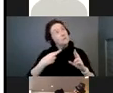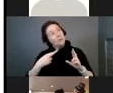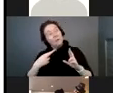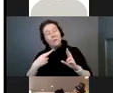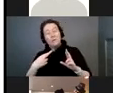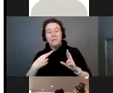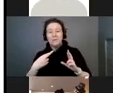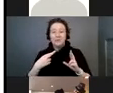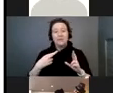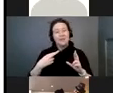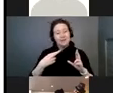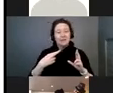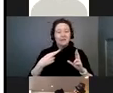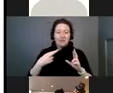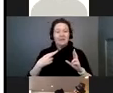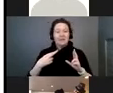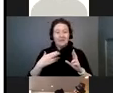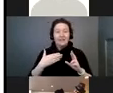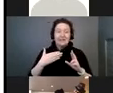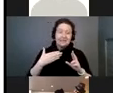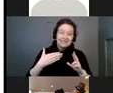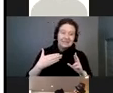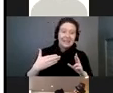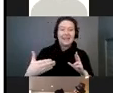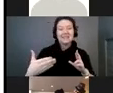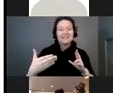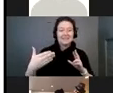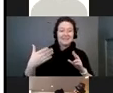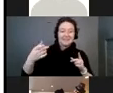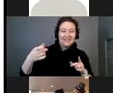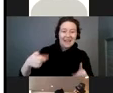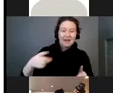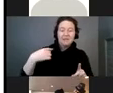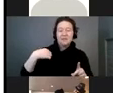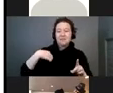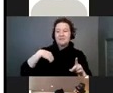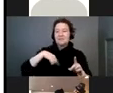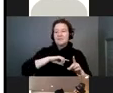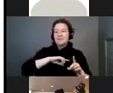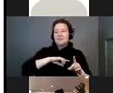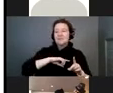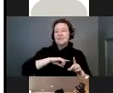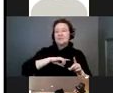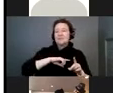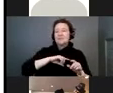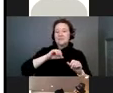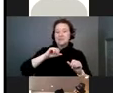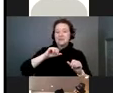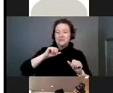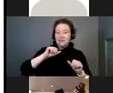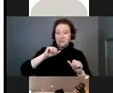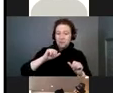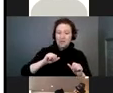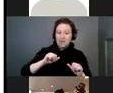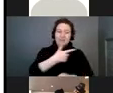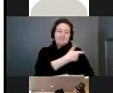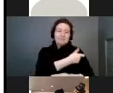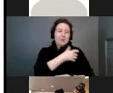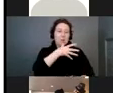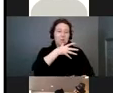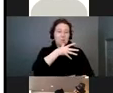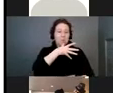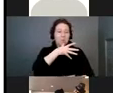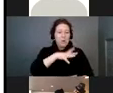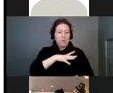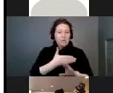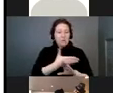that that is one of the next things that happens is that we conduct need within before they become pregnant. So that, that this doesn't